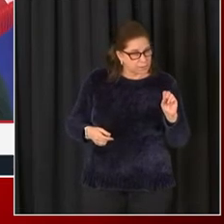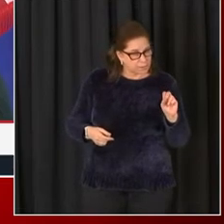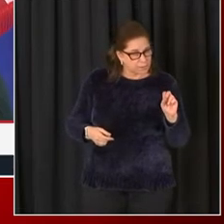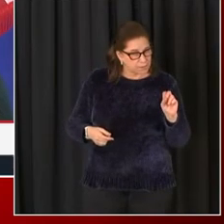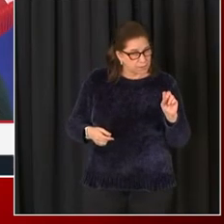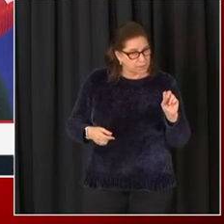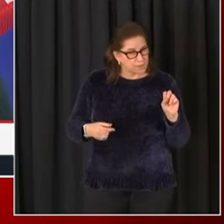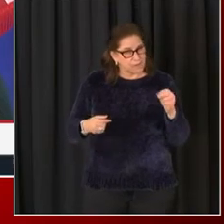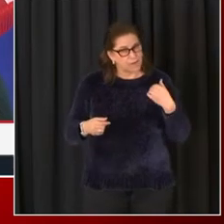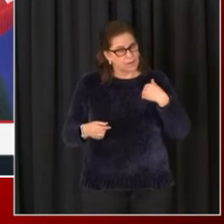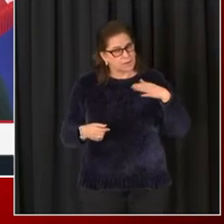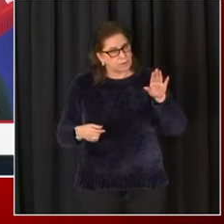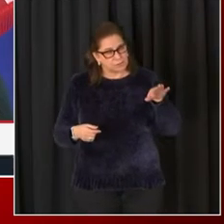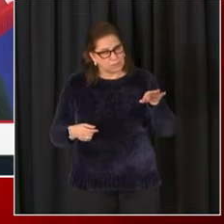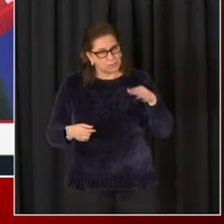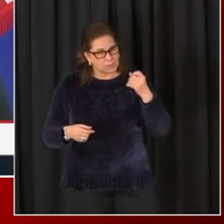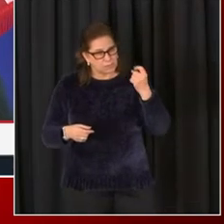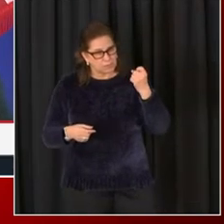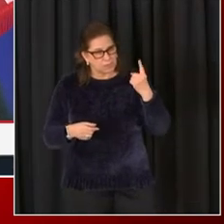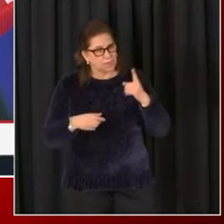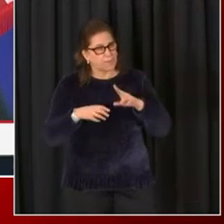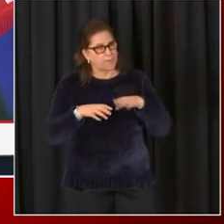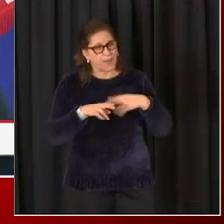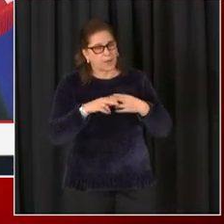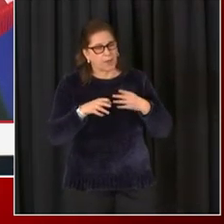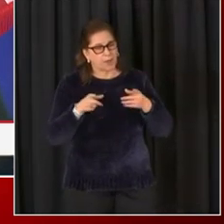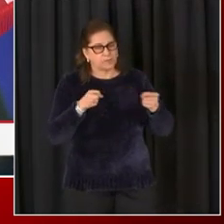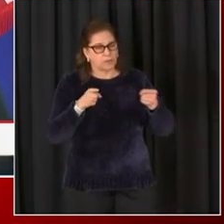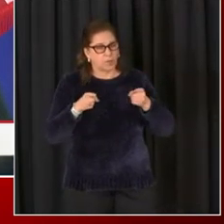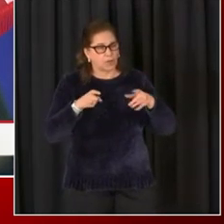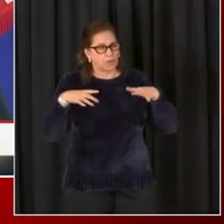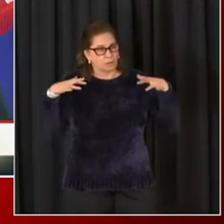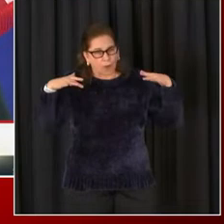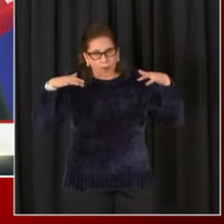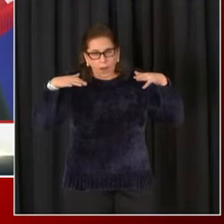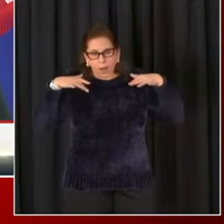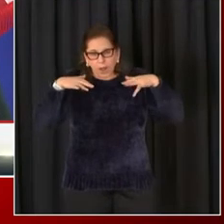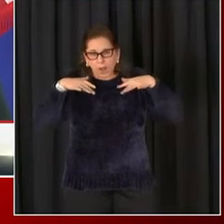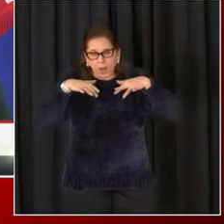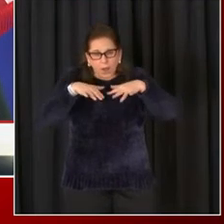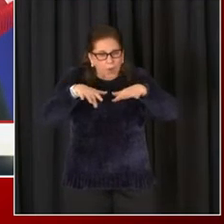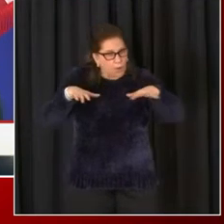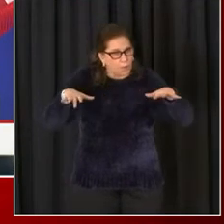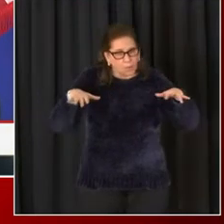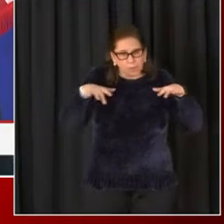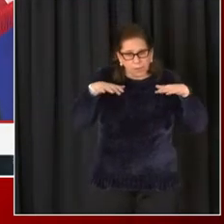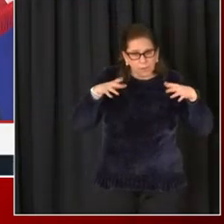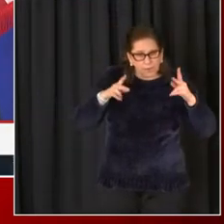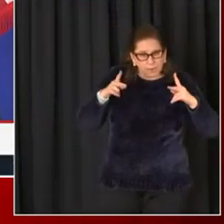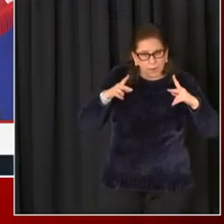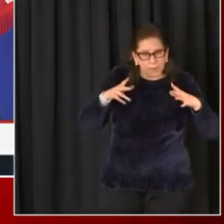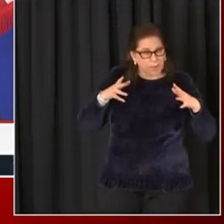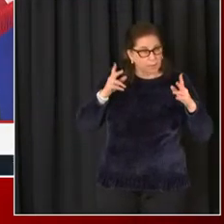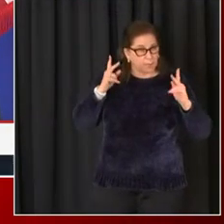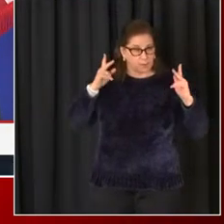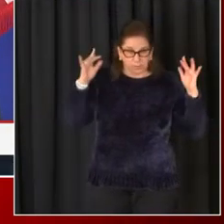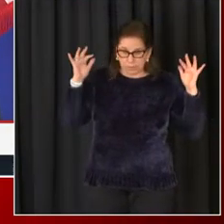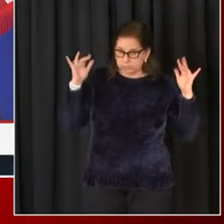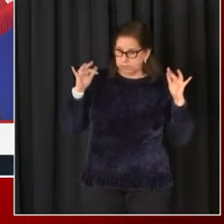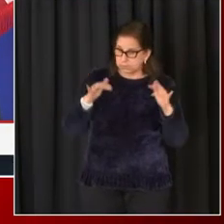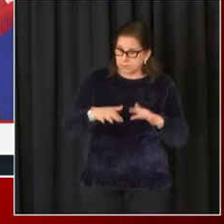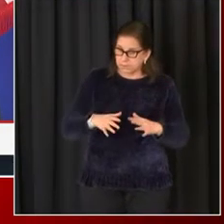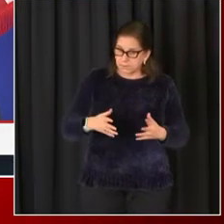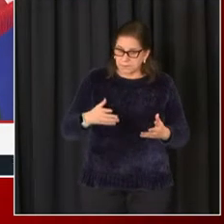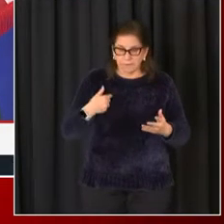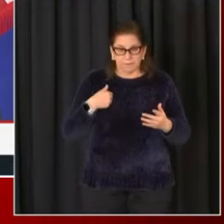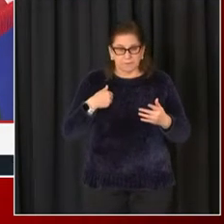but I want to ask more about the crowd control. Do you mean that there's going to... Do you guys anticipate any sort of large gatherings? I mean, obviously,